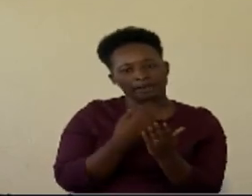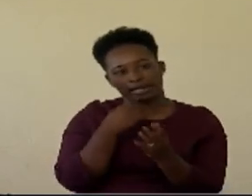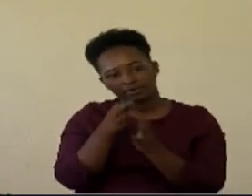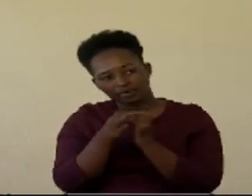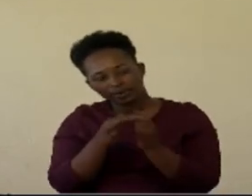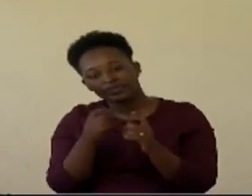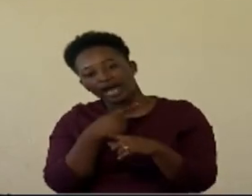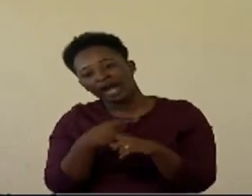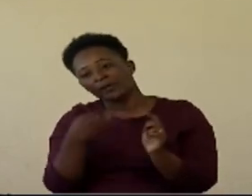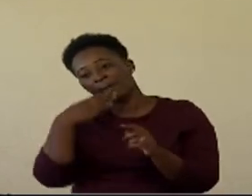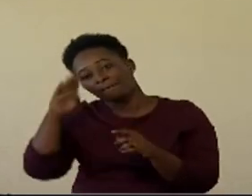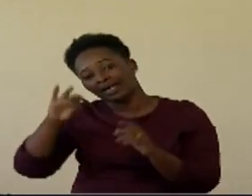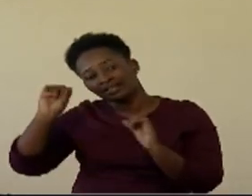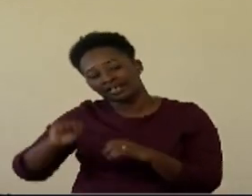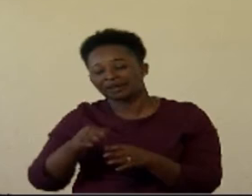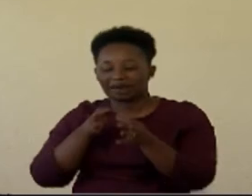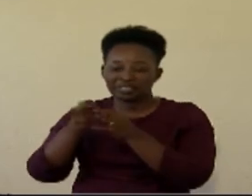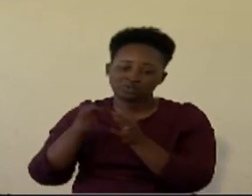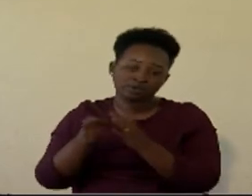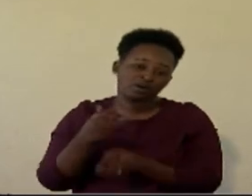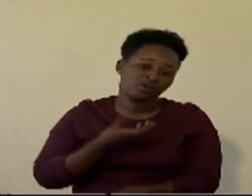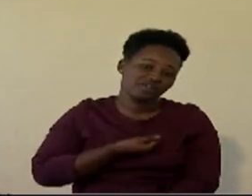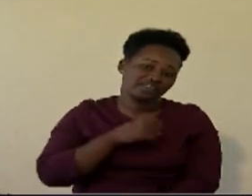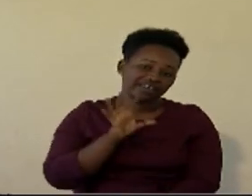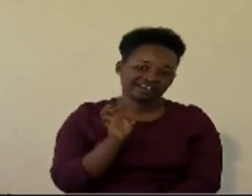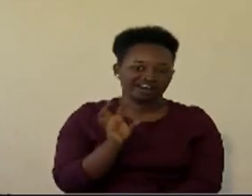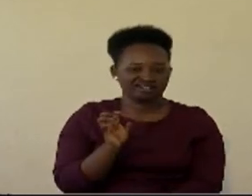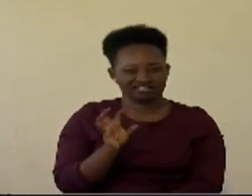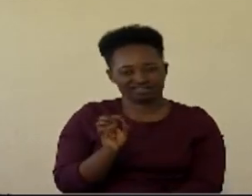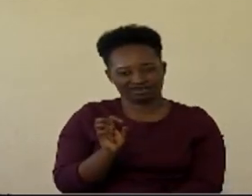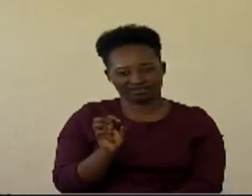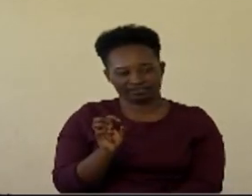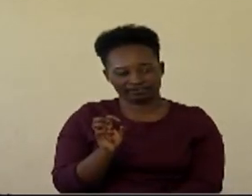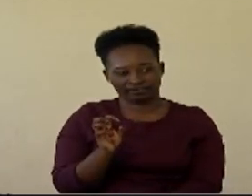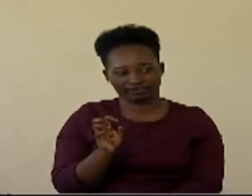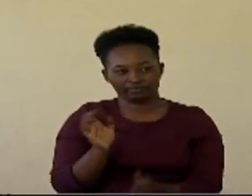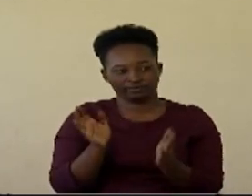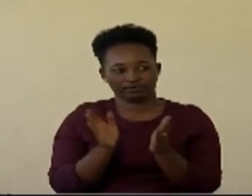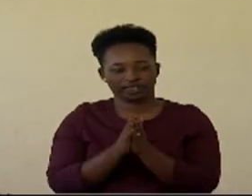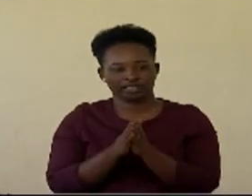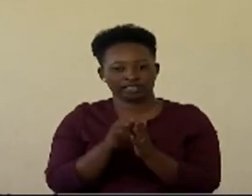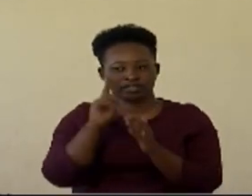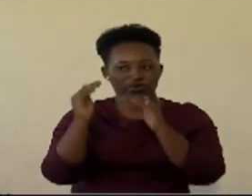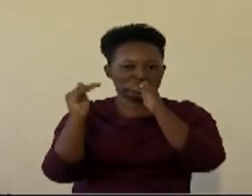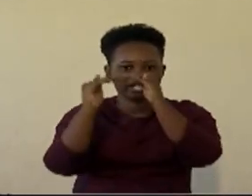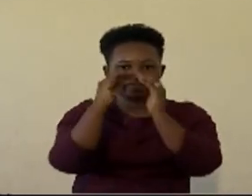but the bad news is you are cancerous. And you're level three.